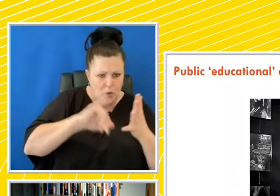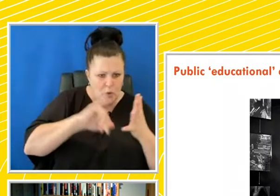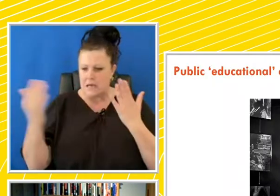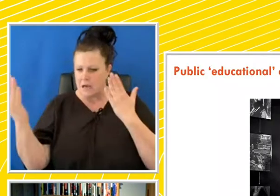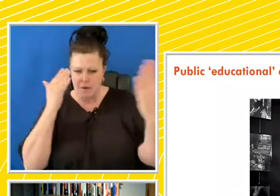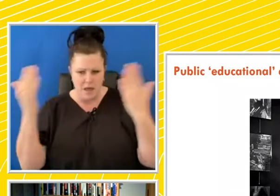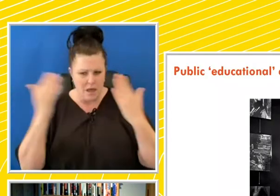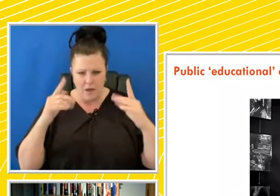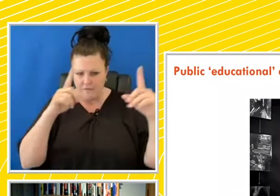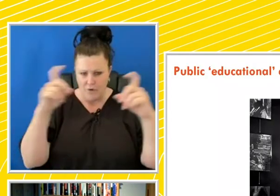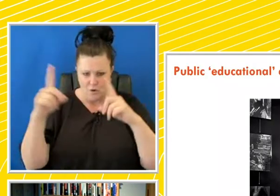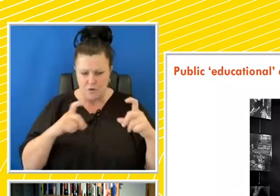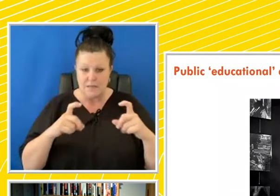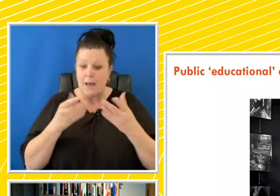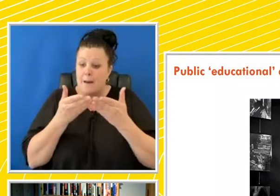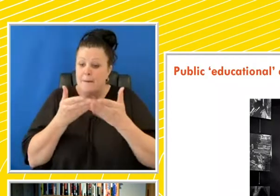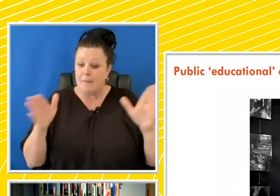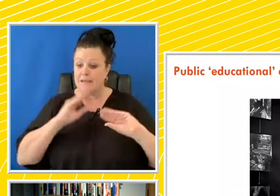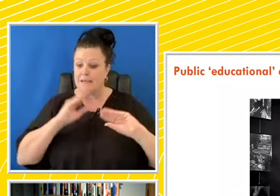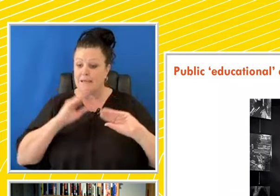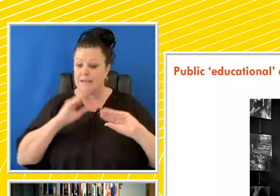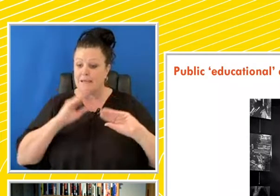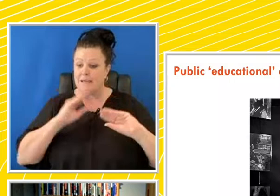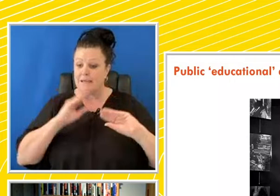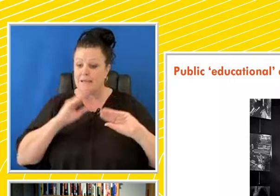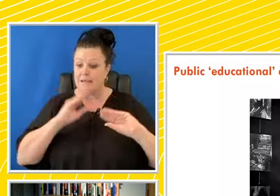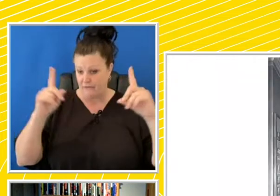Comparisons. There's public education with these photos.